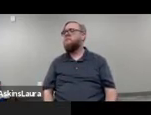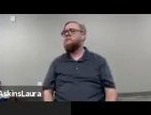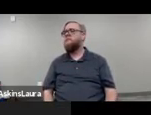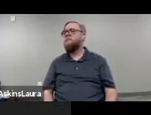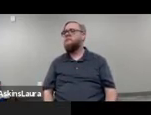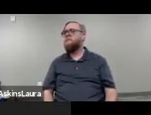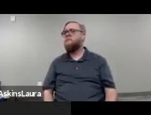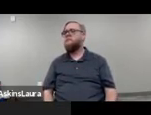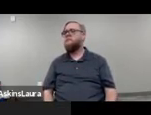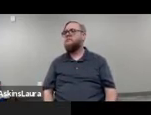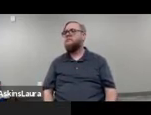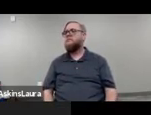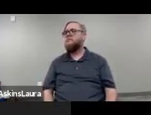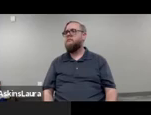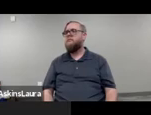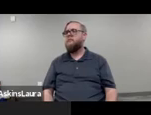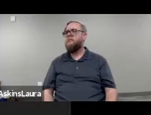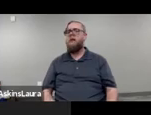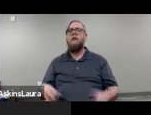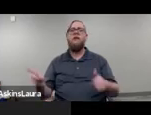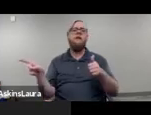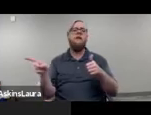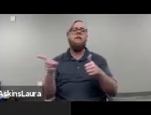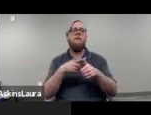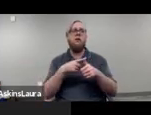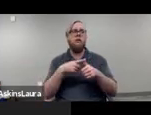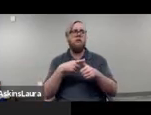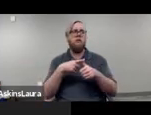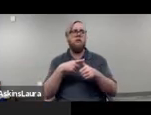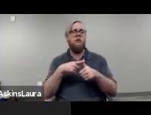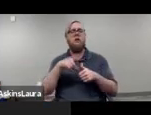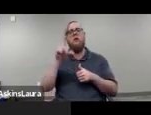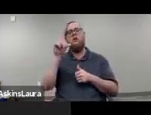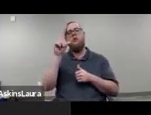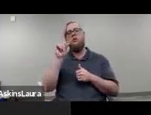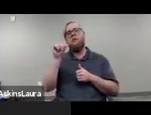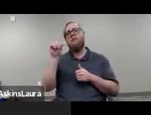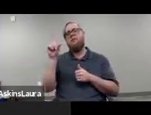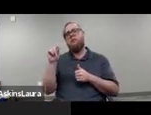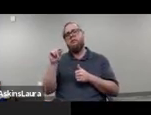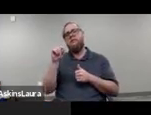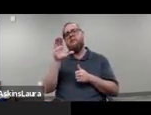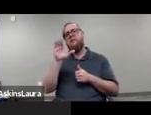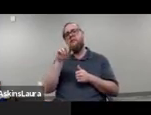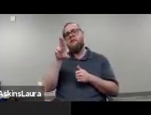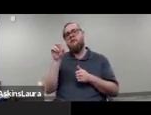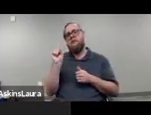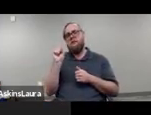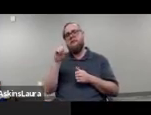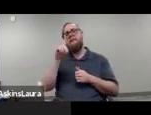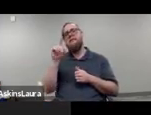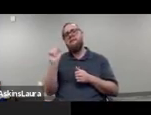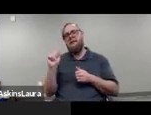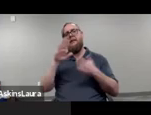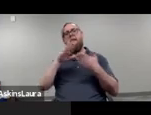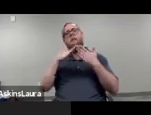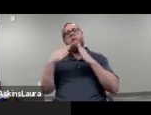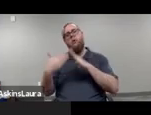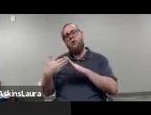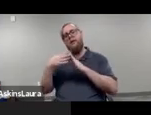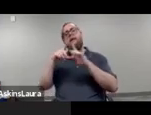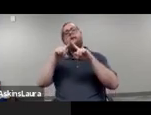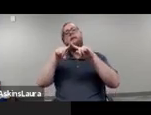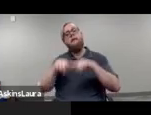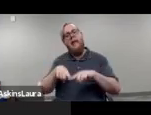um the first one was the 2020 census the disability community is